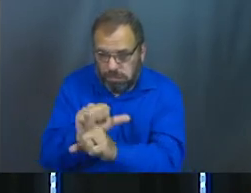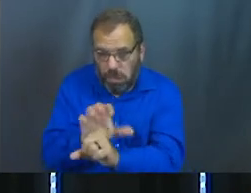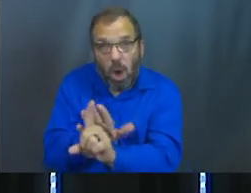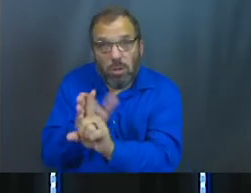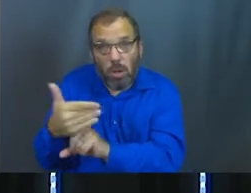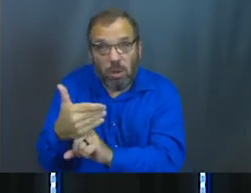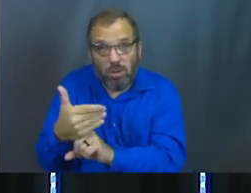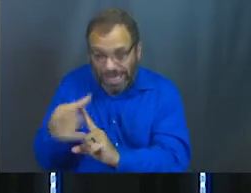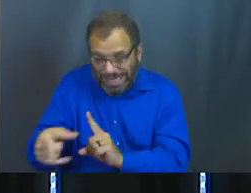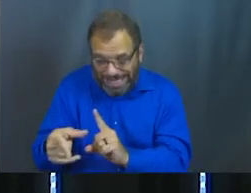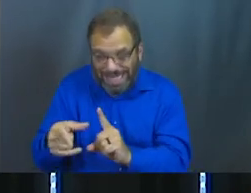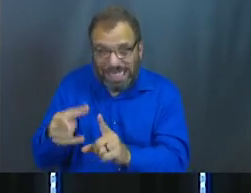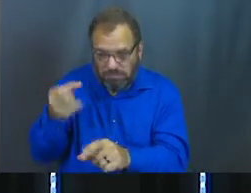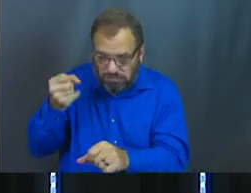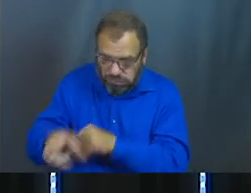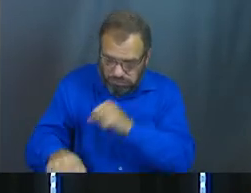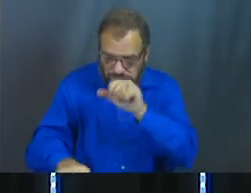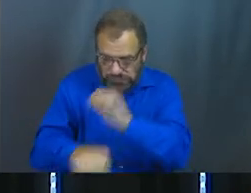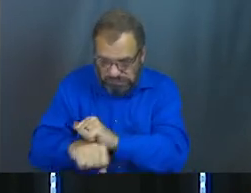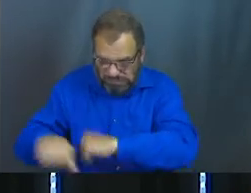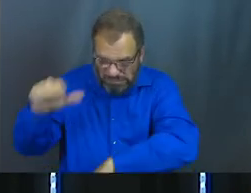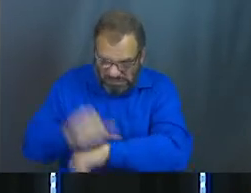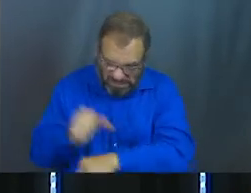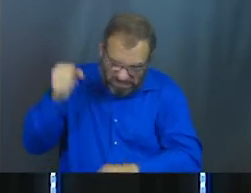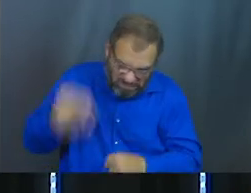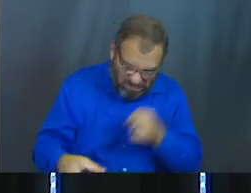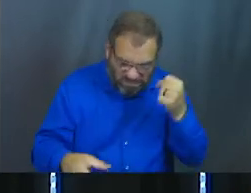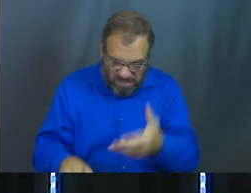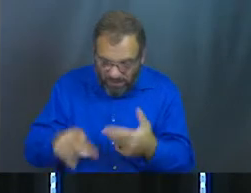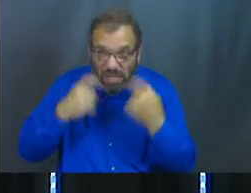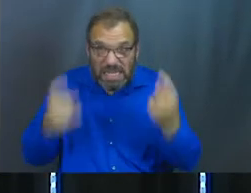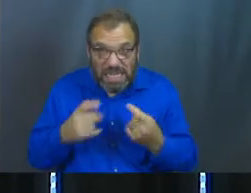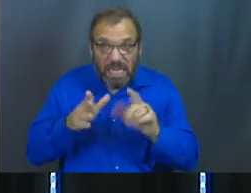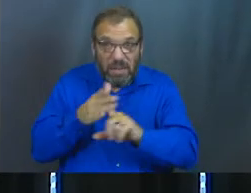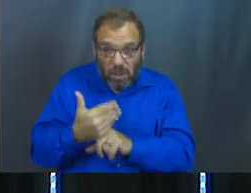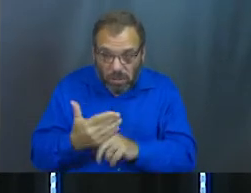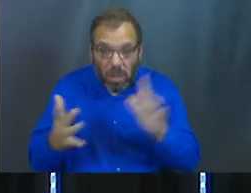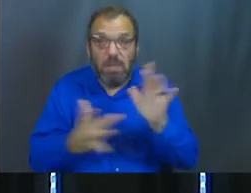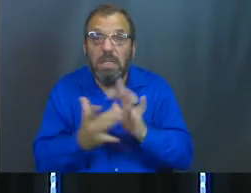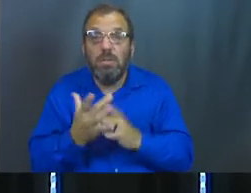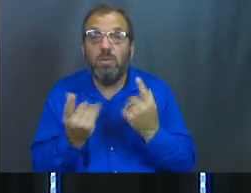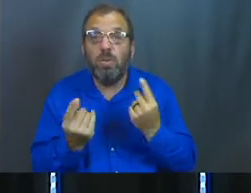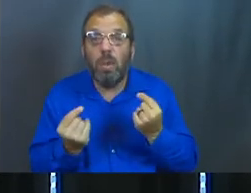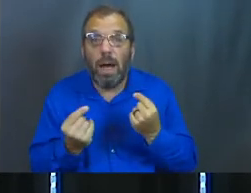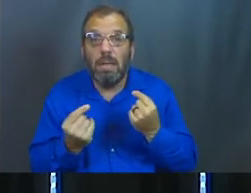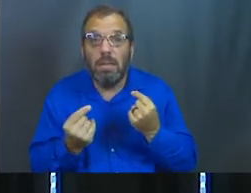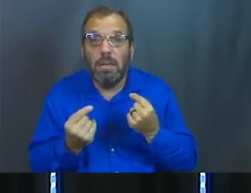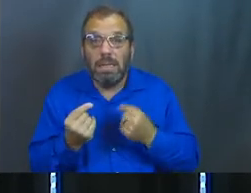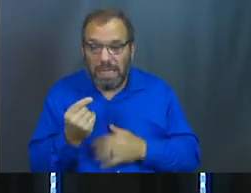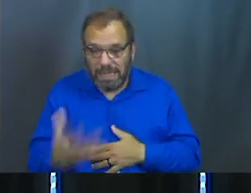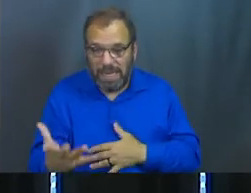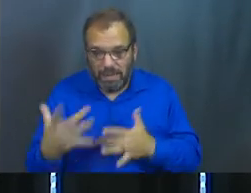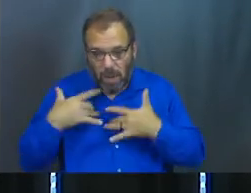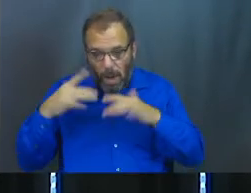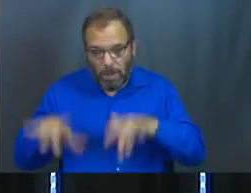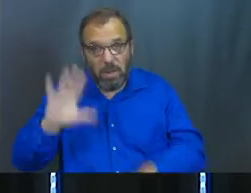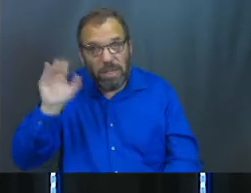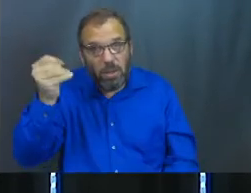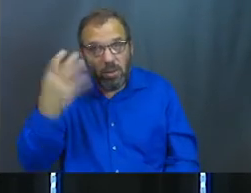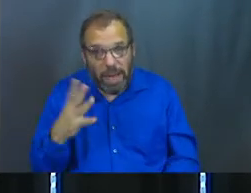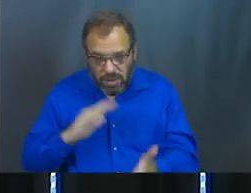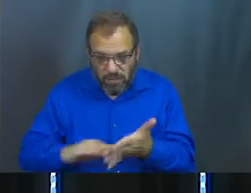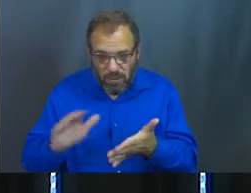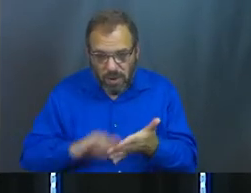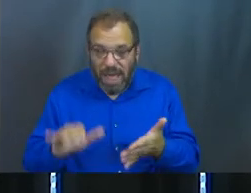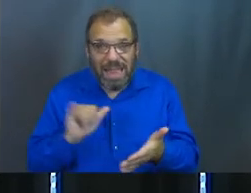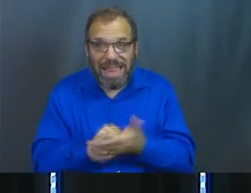adultery and she's about to be stoned and condemned and killed for her sin, what does he do? He gives her a mercy and a grace and a